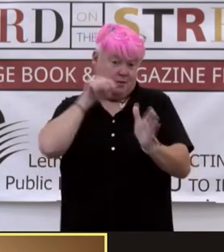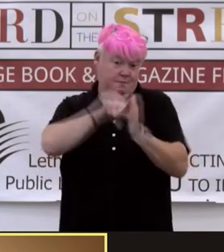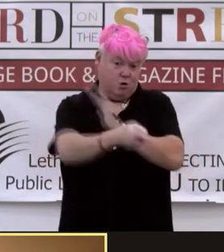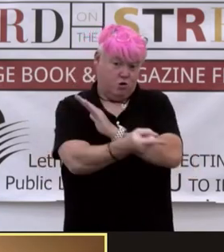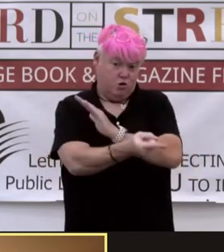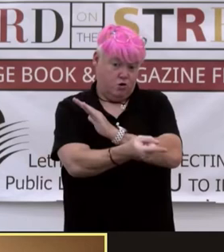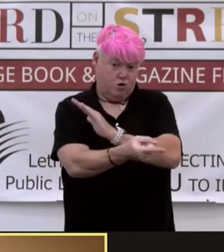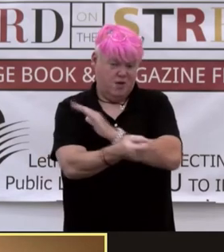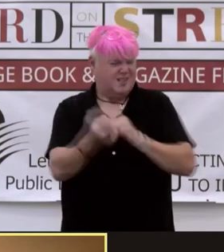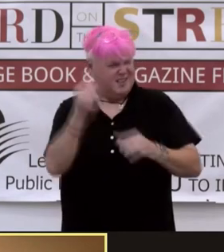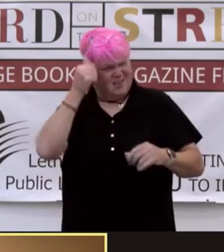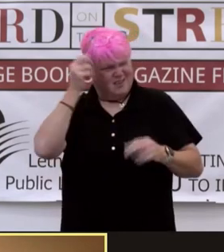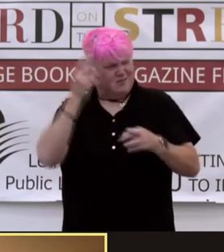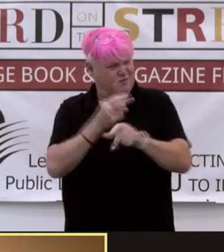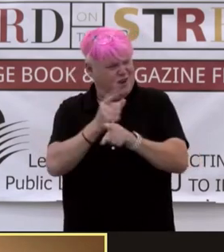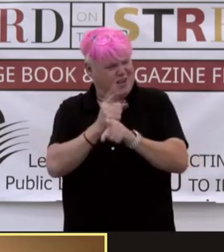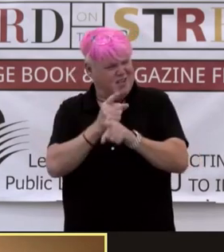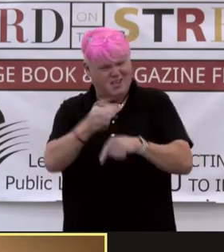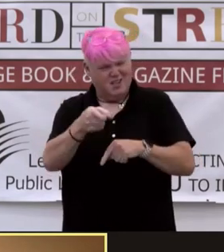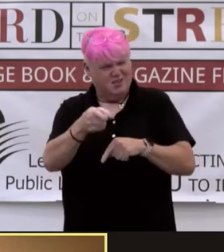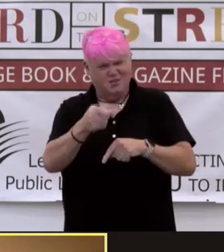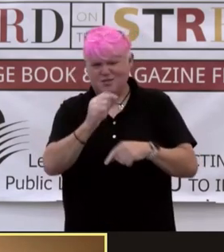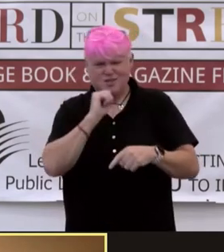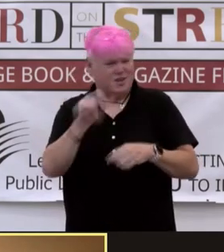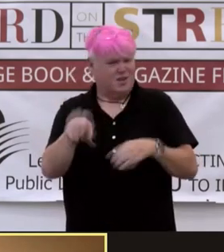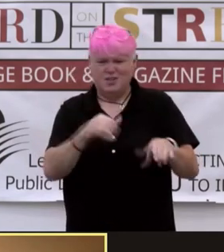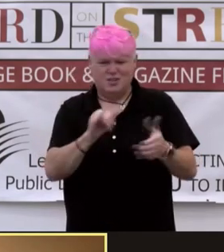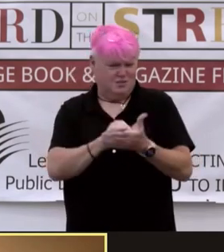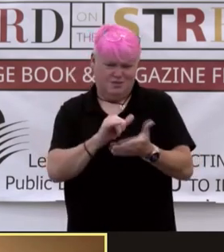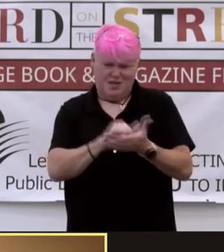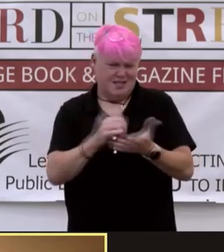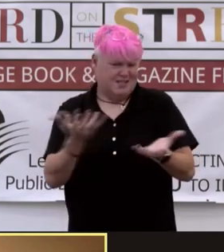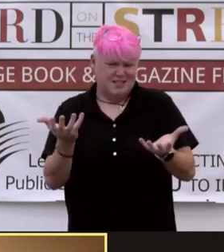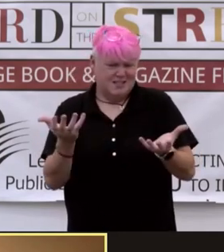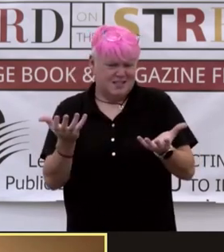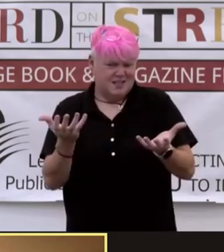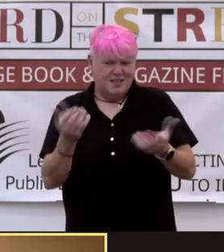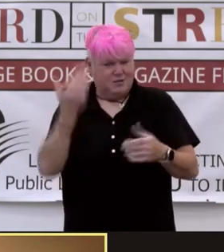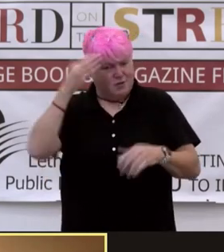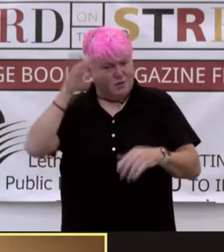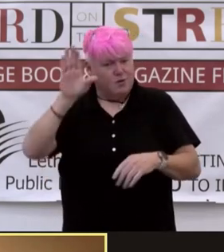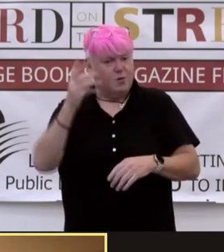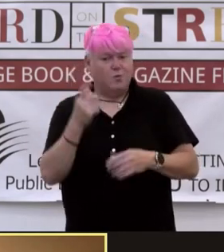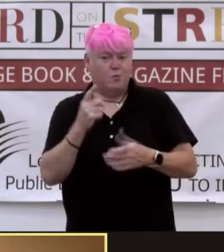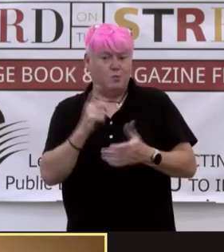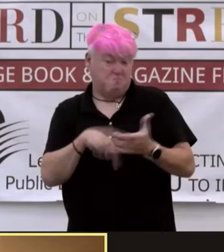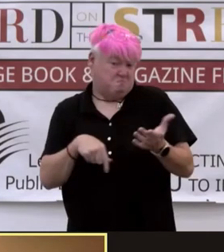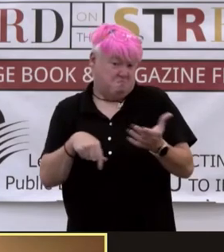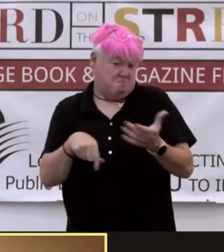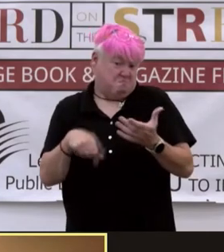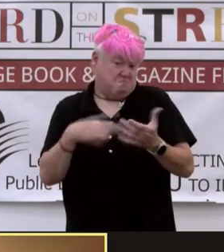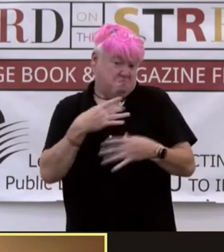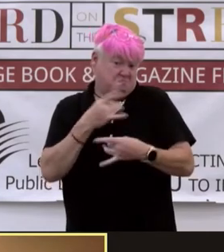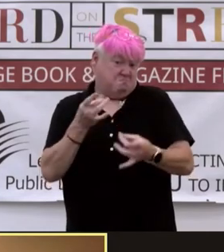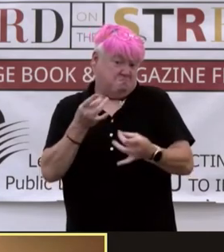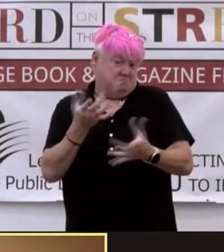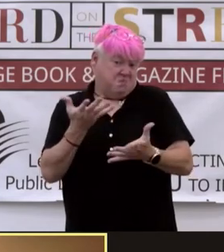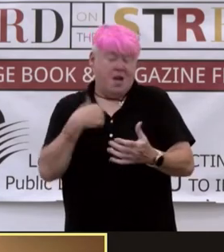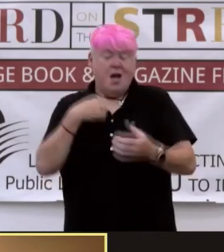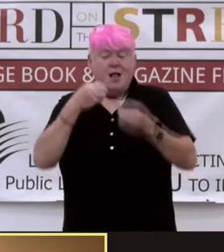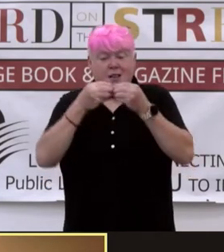to you? You weren't there during the attacks, Rajkumari Bhavia. You don't know what it was like. I lost everything. Everyone.